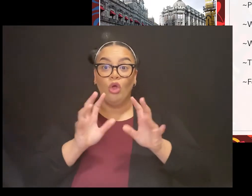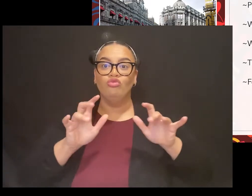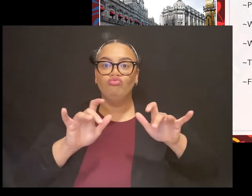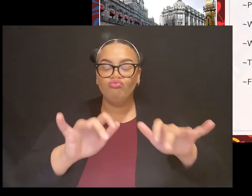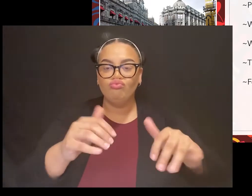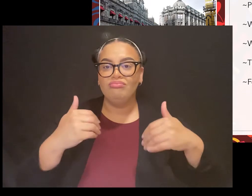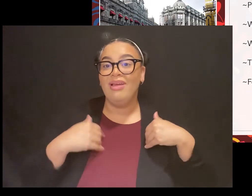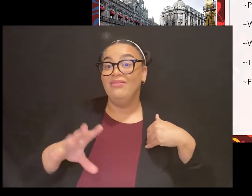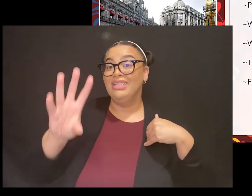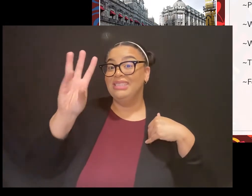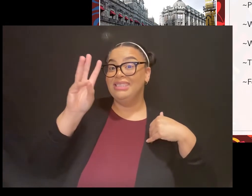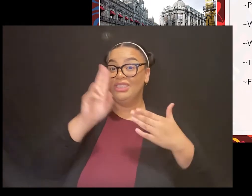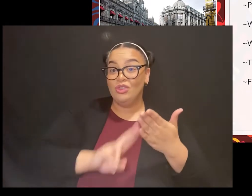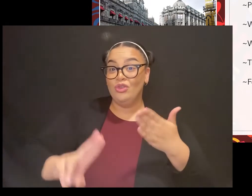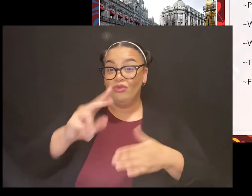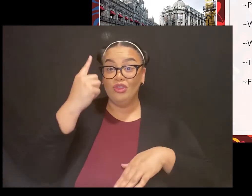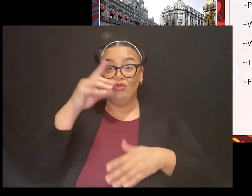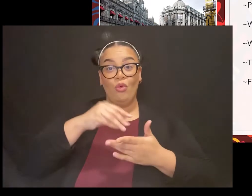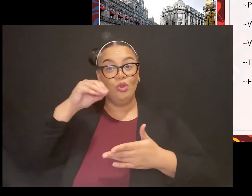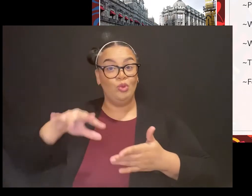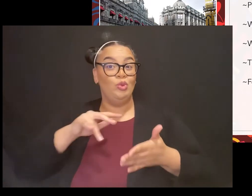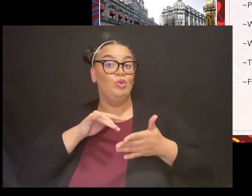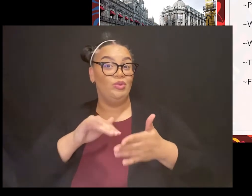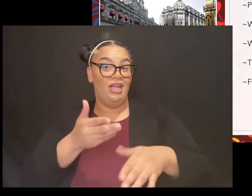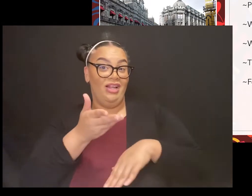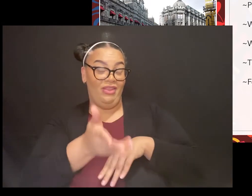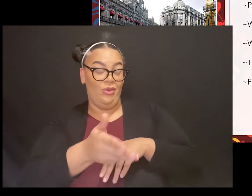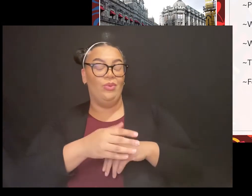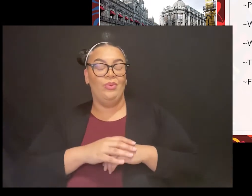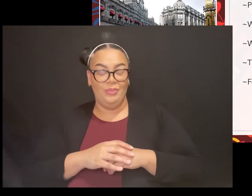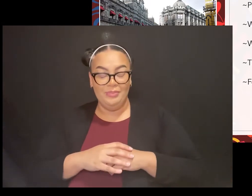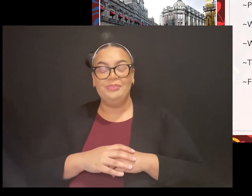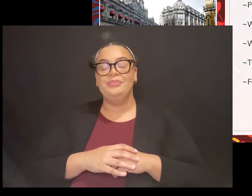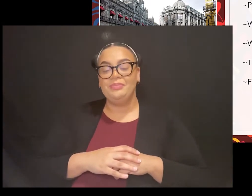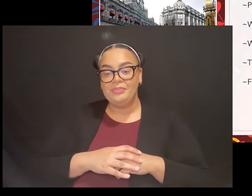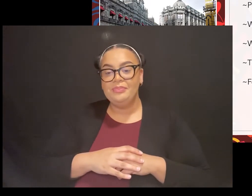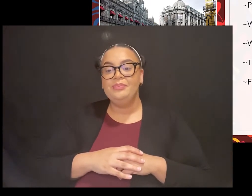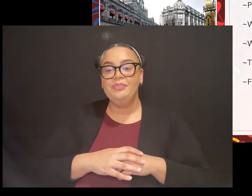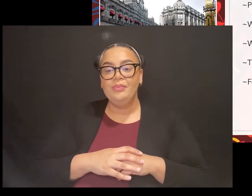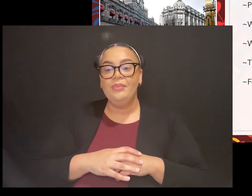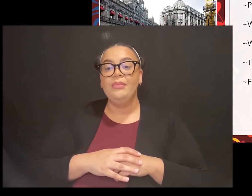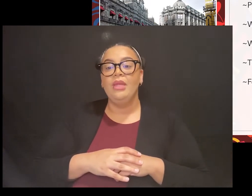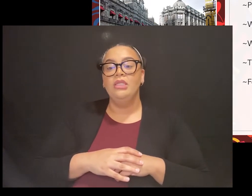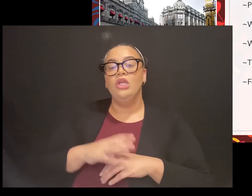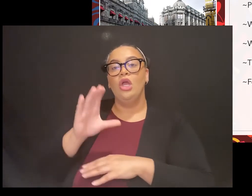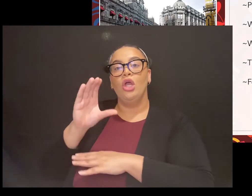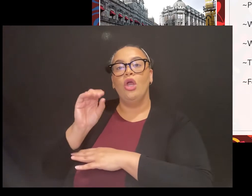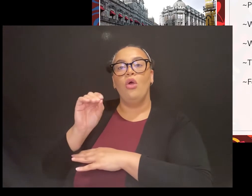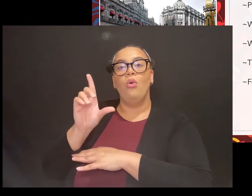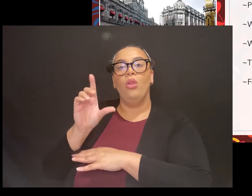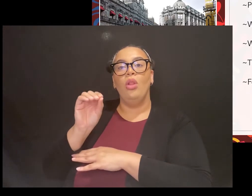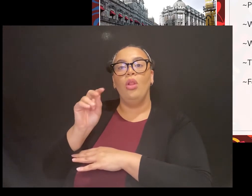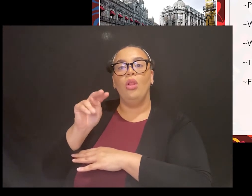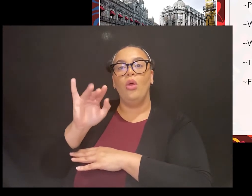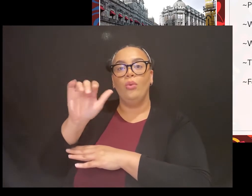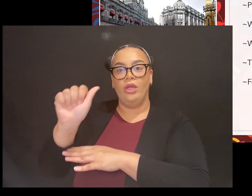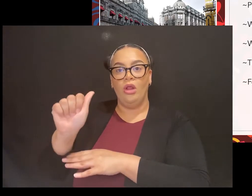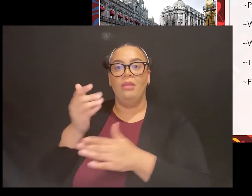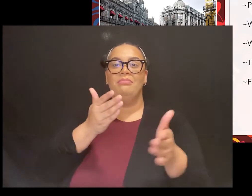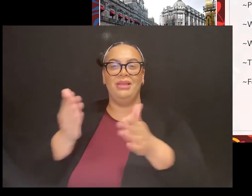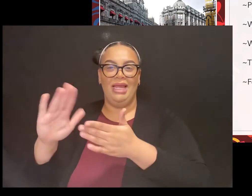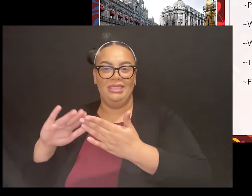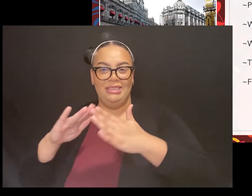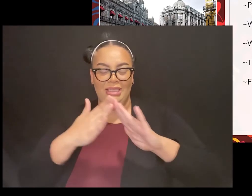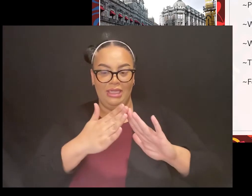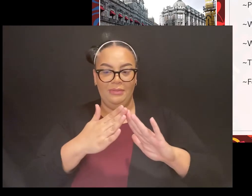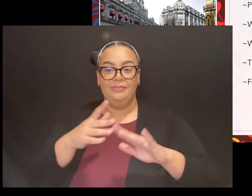and it's a colonial era planned city. Puebla is located in southern central